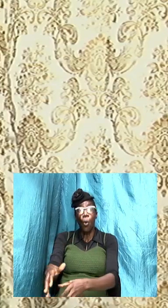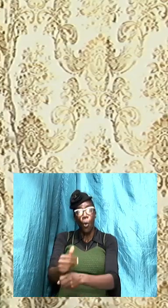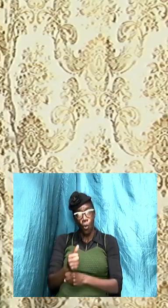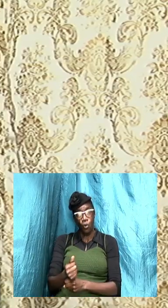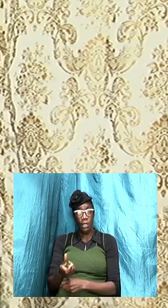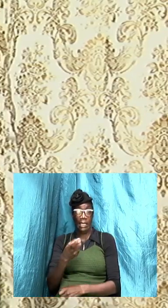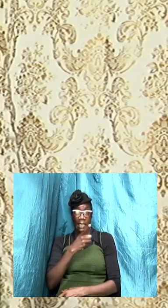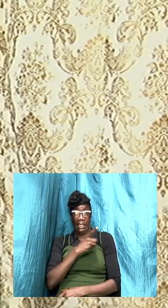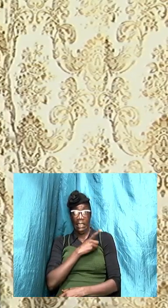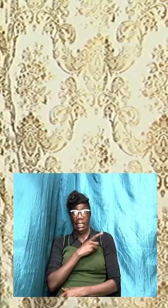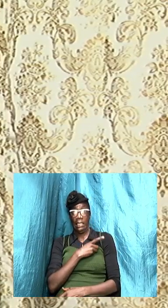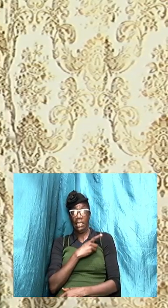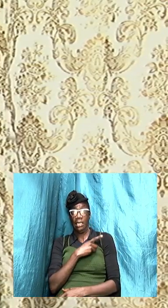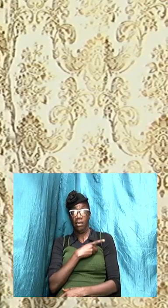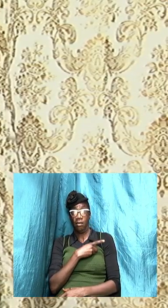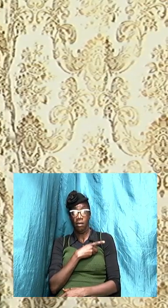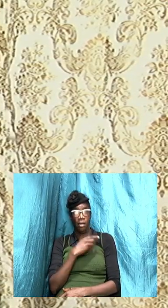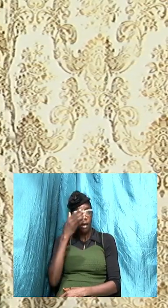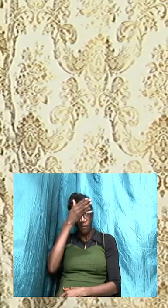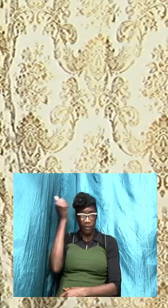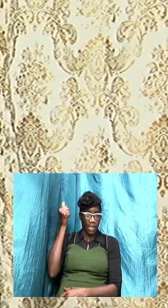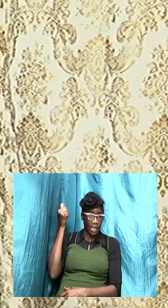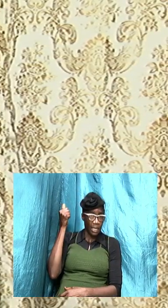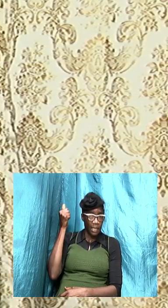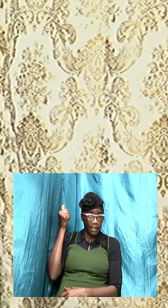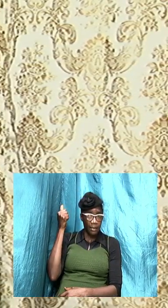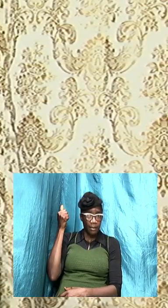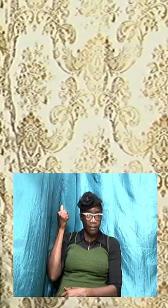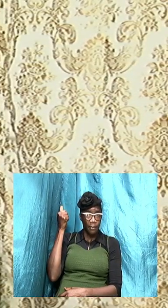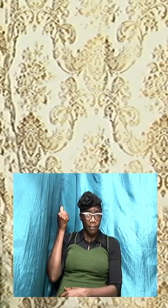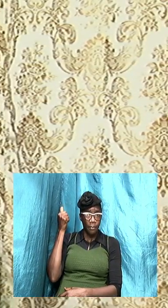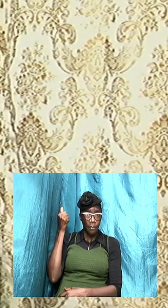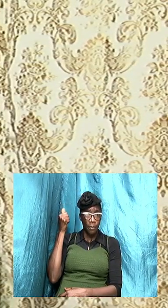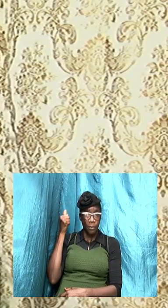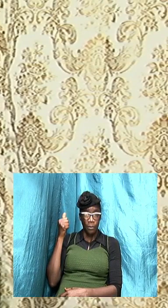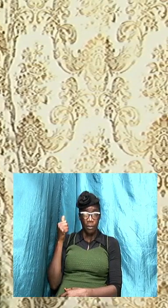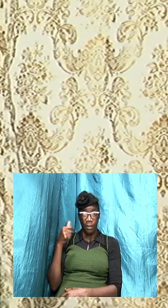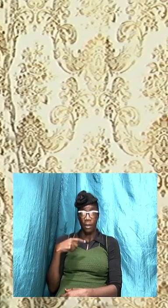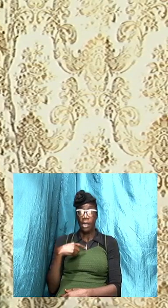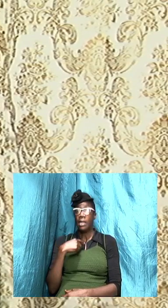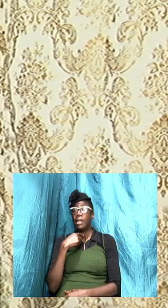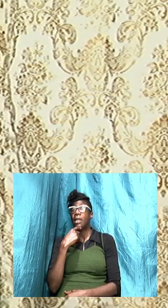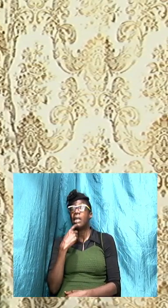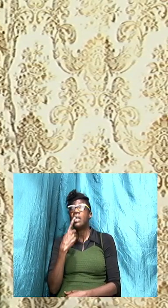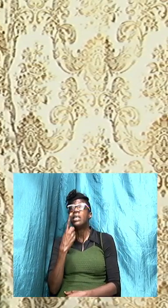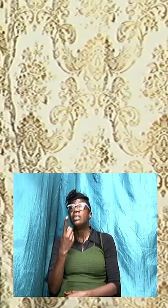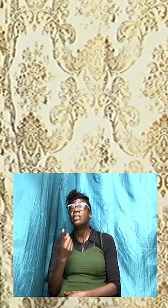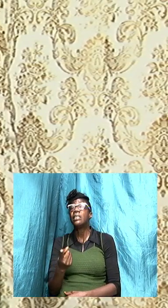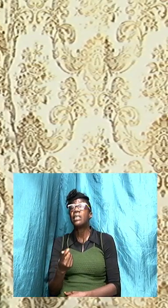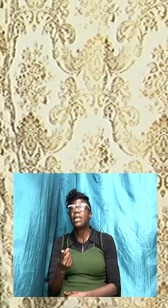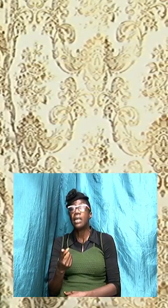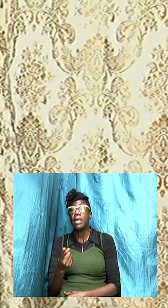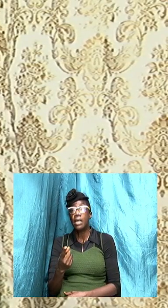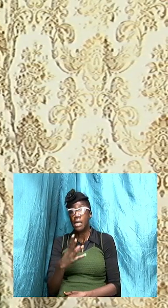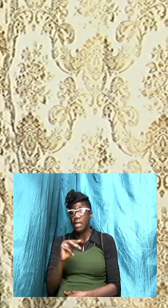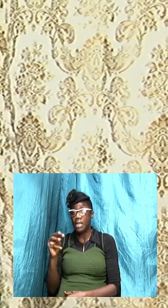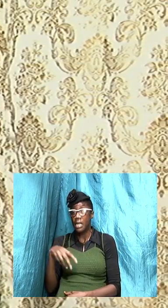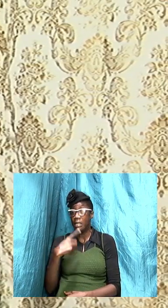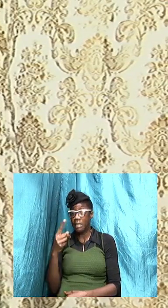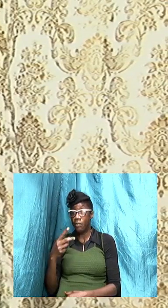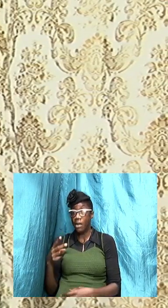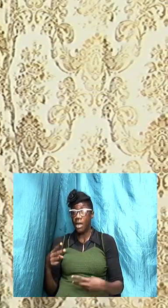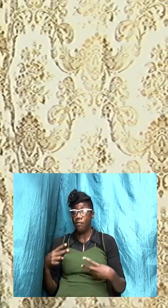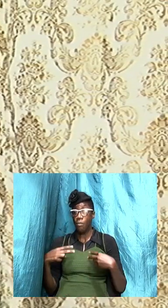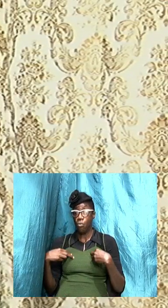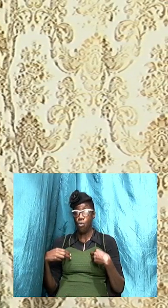forget about some of these things they are saying that we have more in common than what separate us let